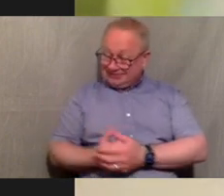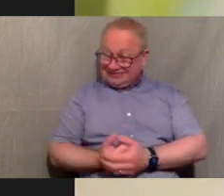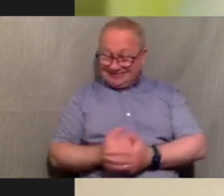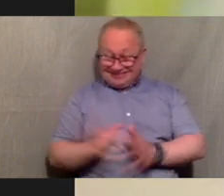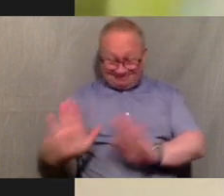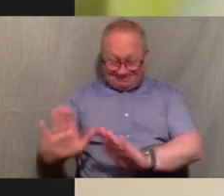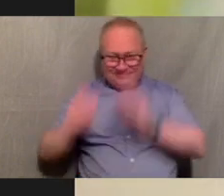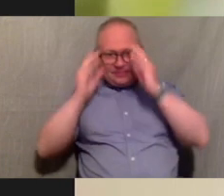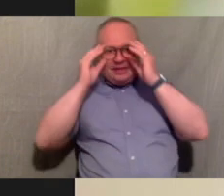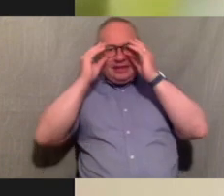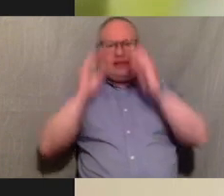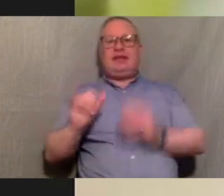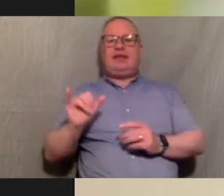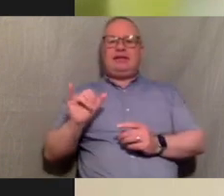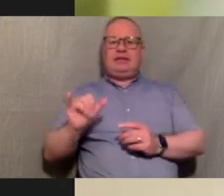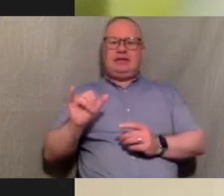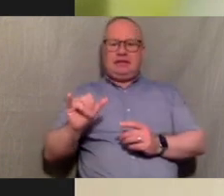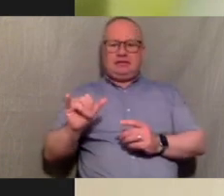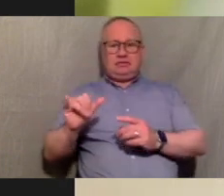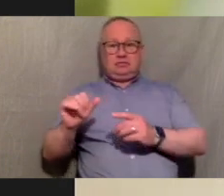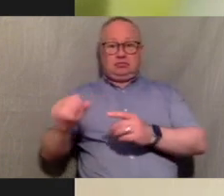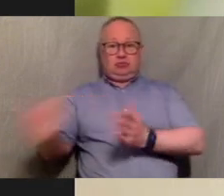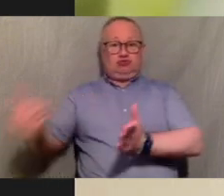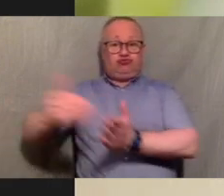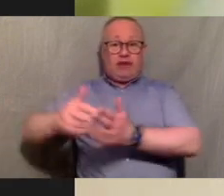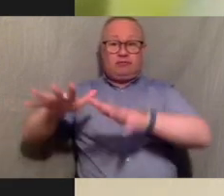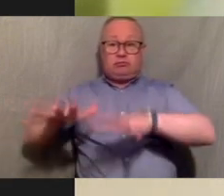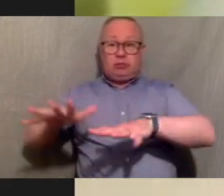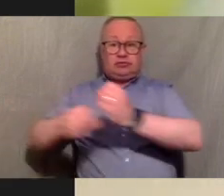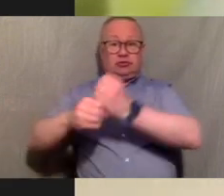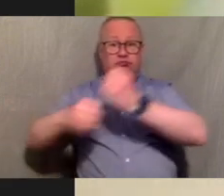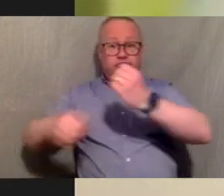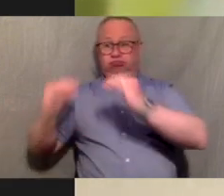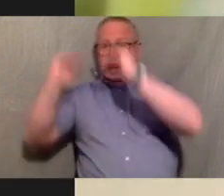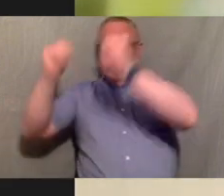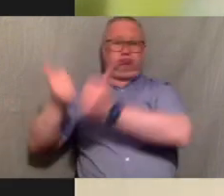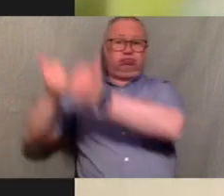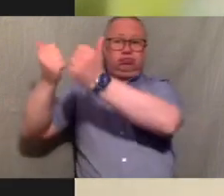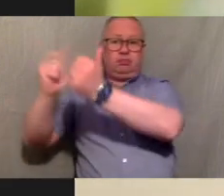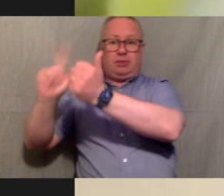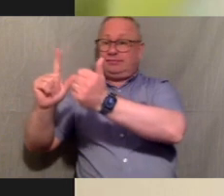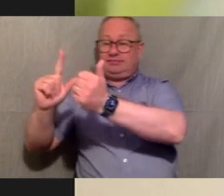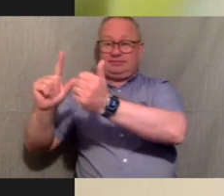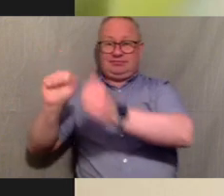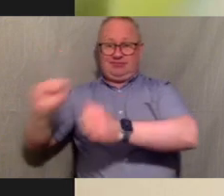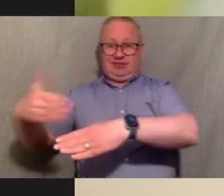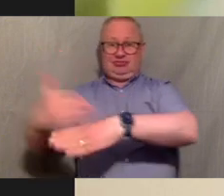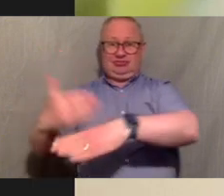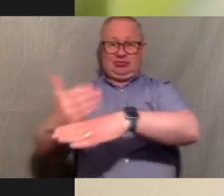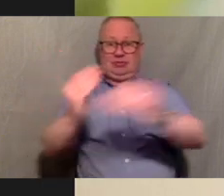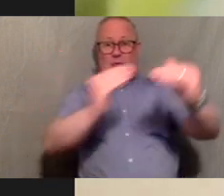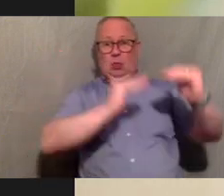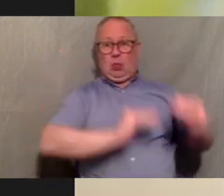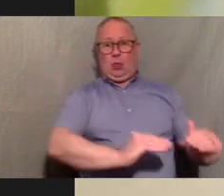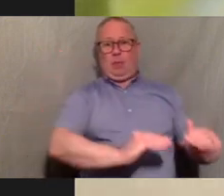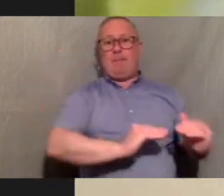yeah so they kind of get shifted into jobs that people like and it's a weird it's open but it's a weird place to kind of be in because it's like when you